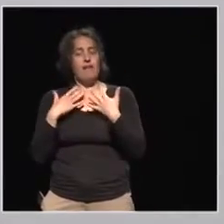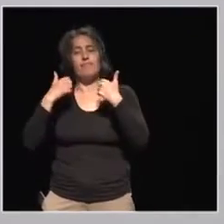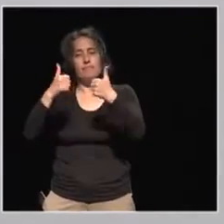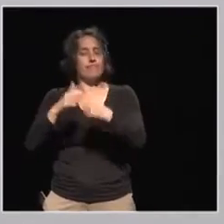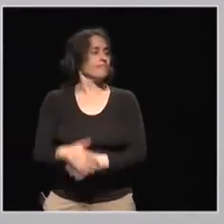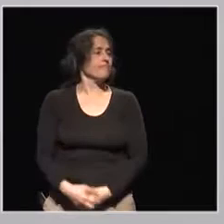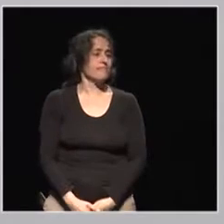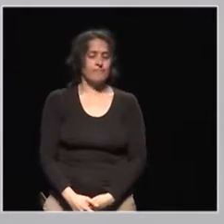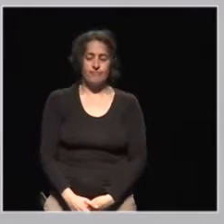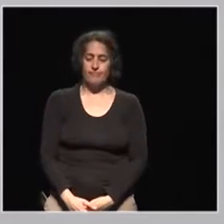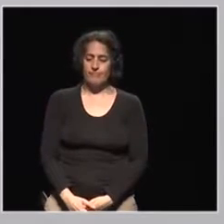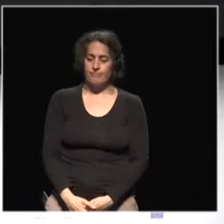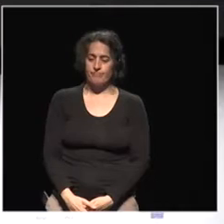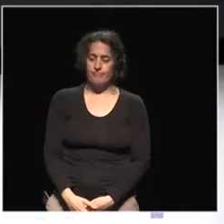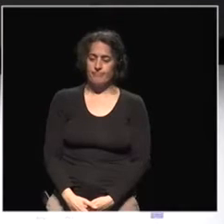So.